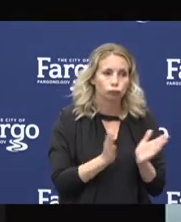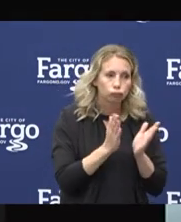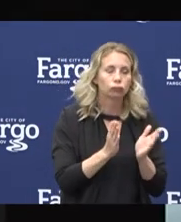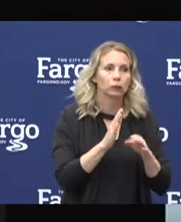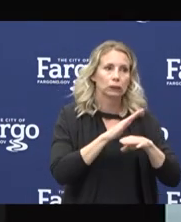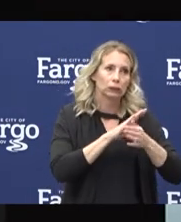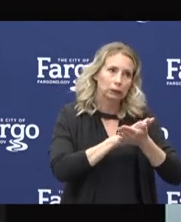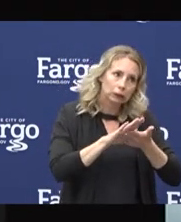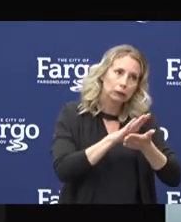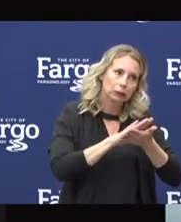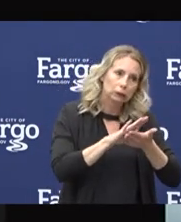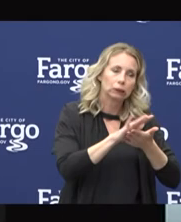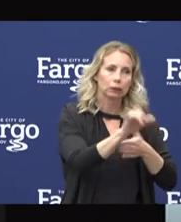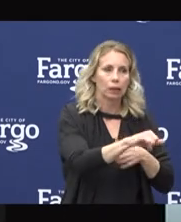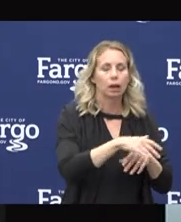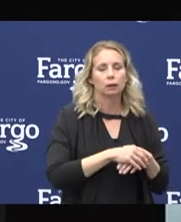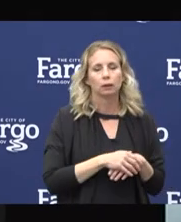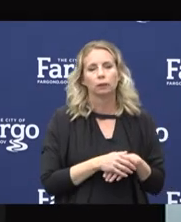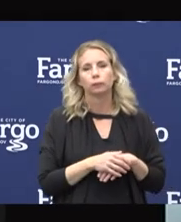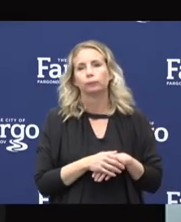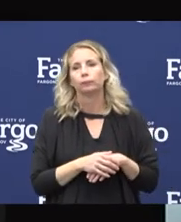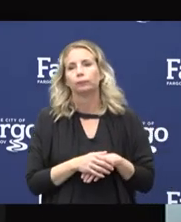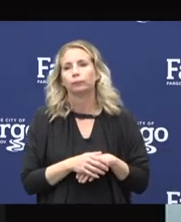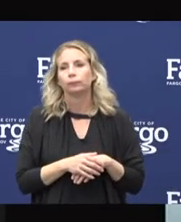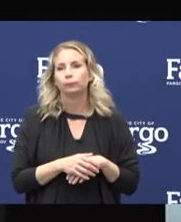then to add the second part of that question,